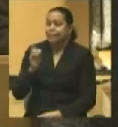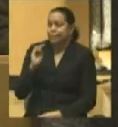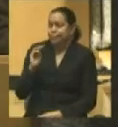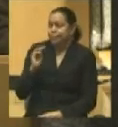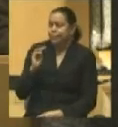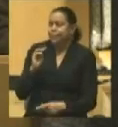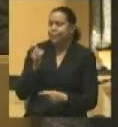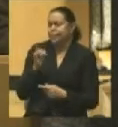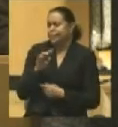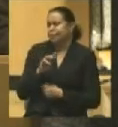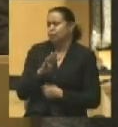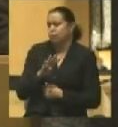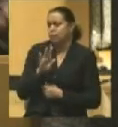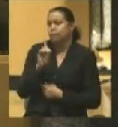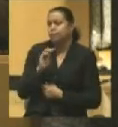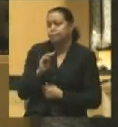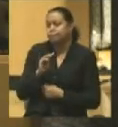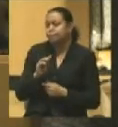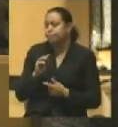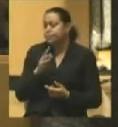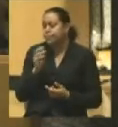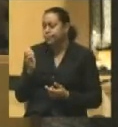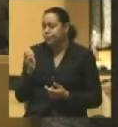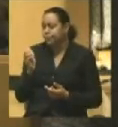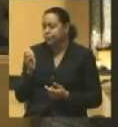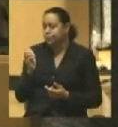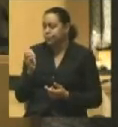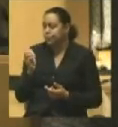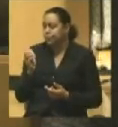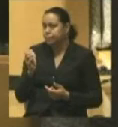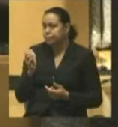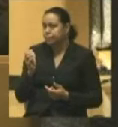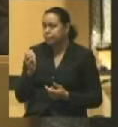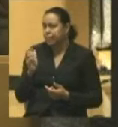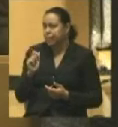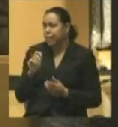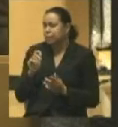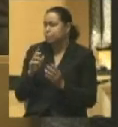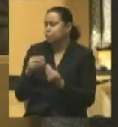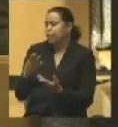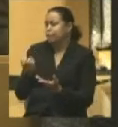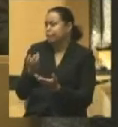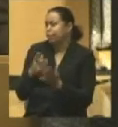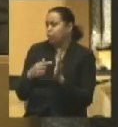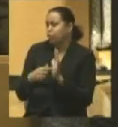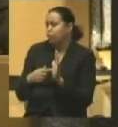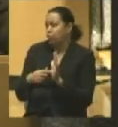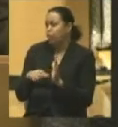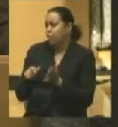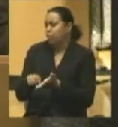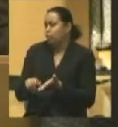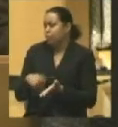in 1864, uh, and I, I could cite any number of, uh, people who said